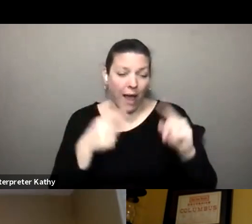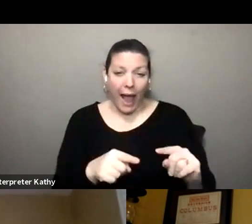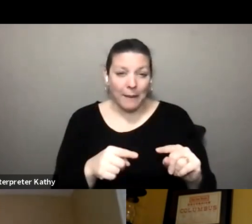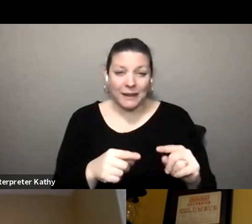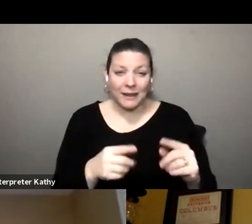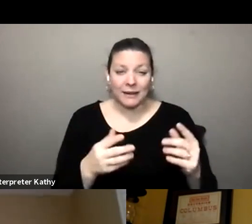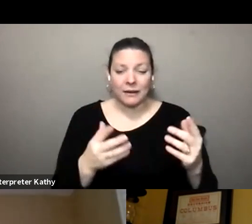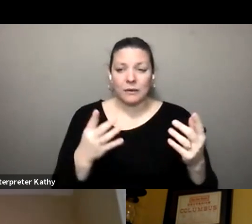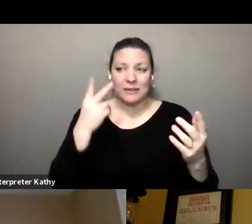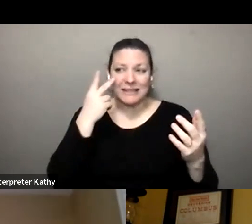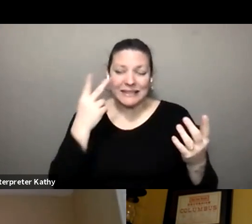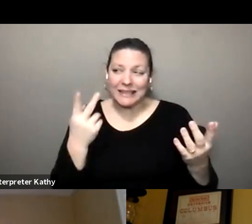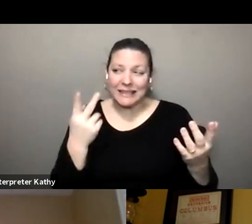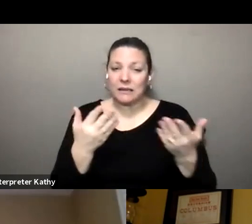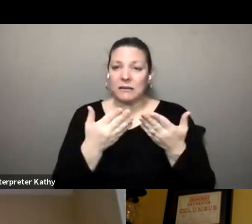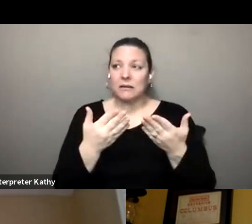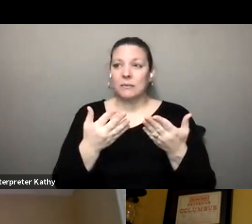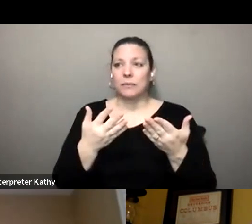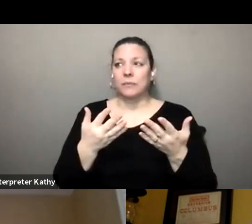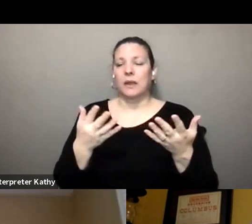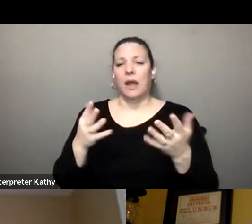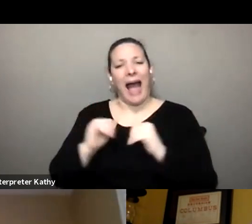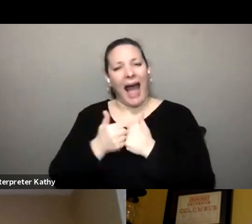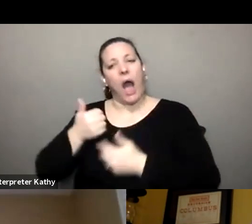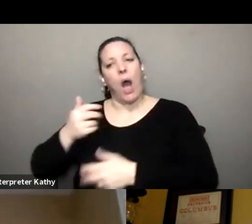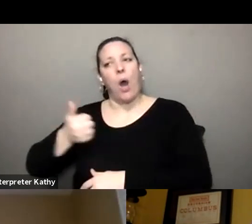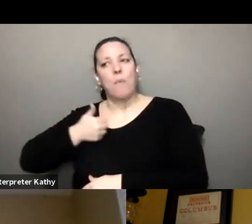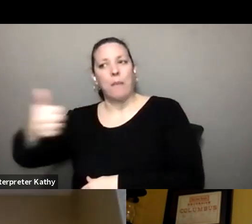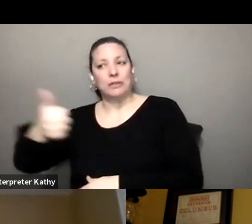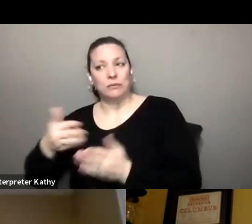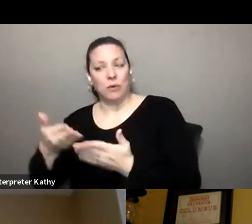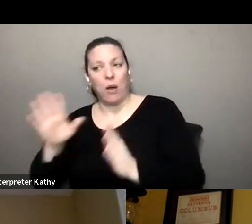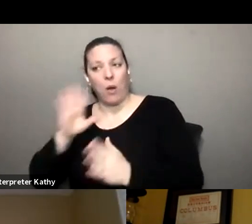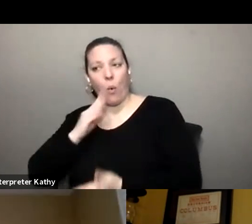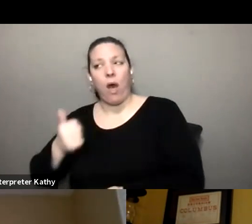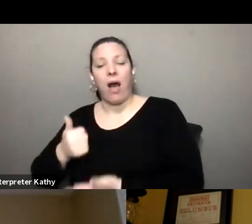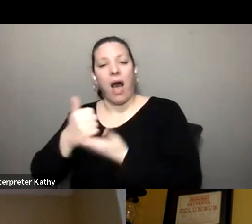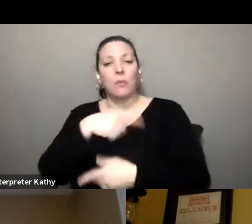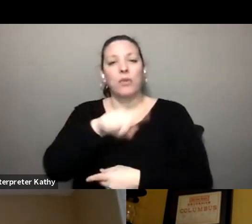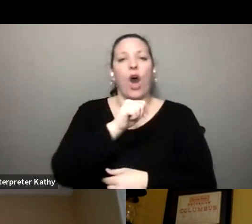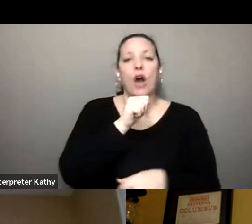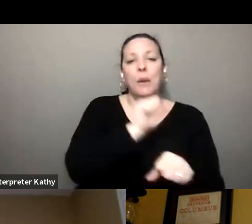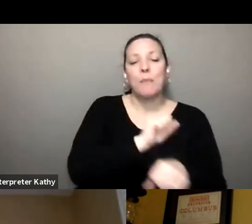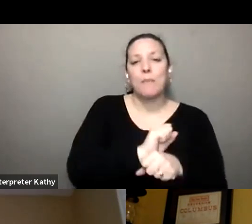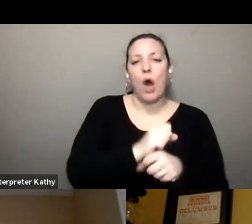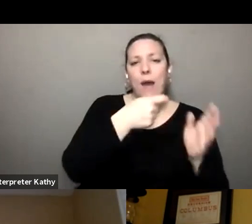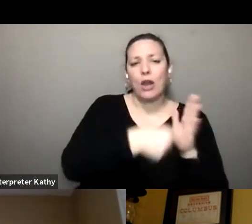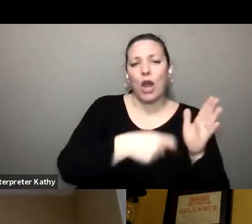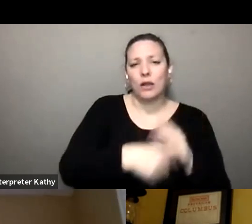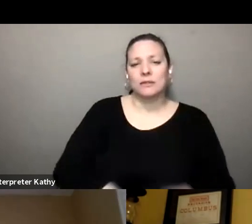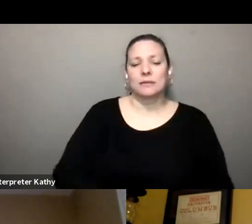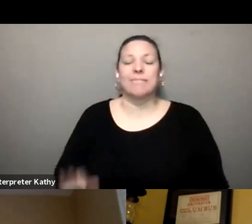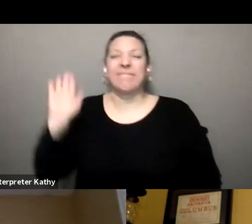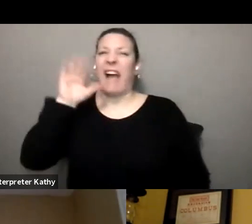to um that public transportation would help save those unemployment costs i don't have the statistics